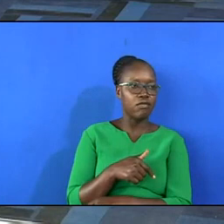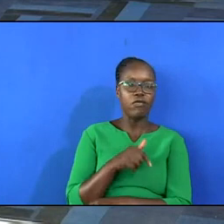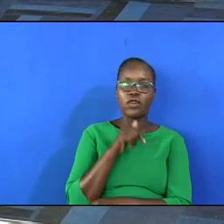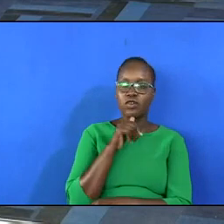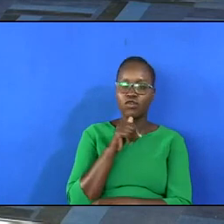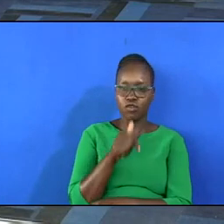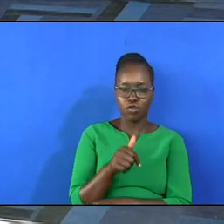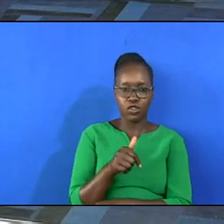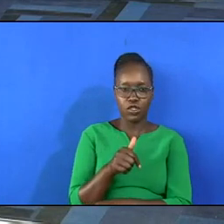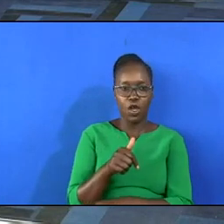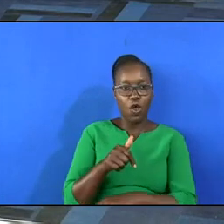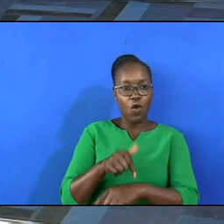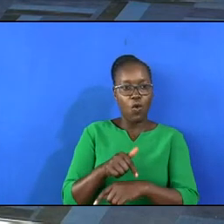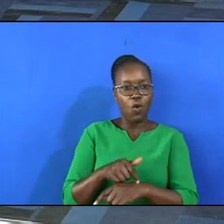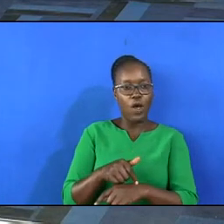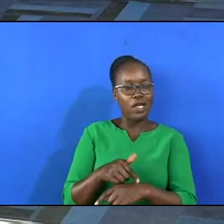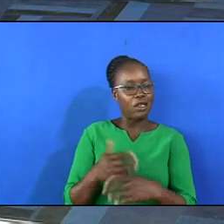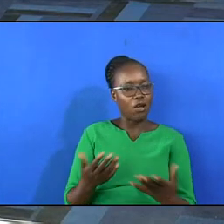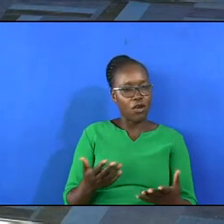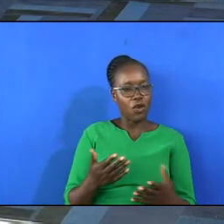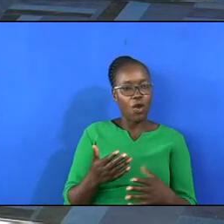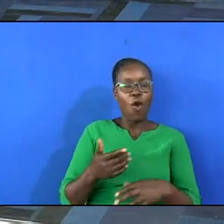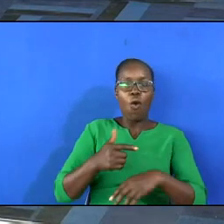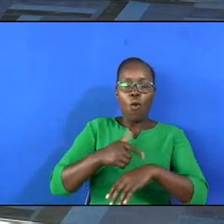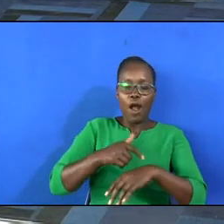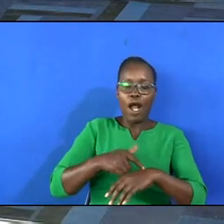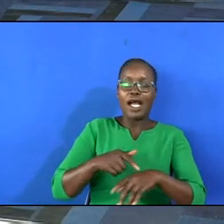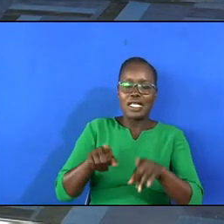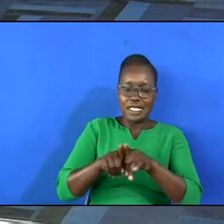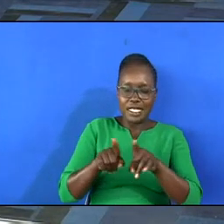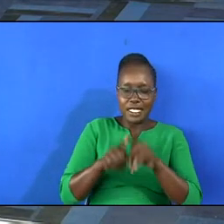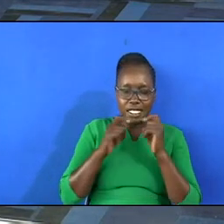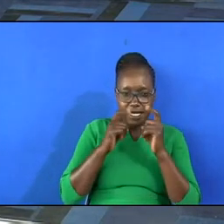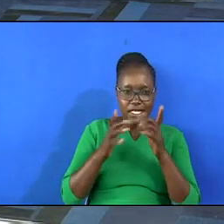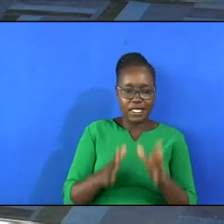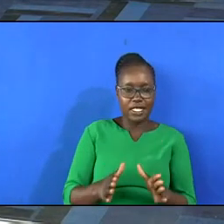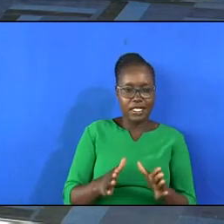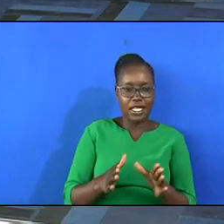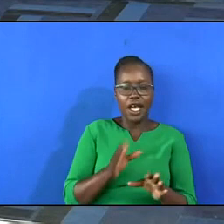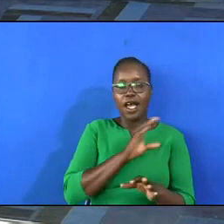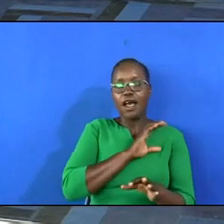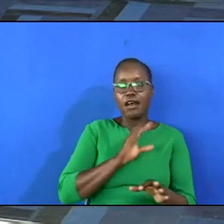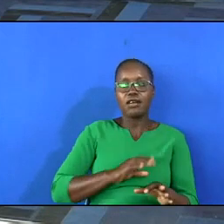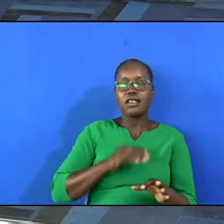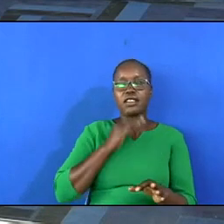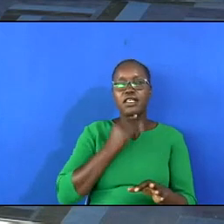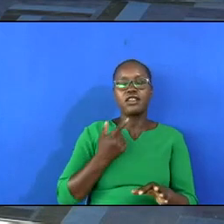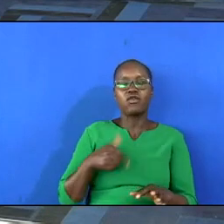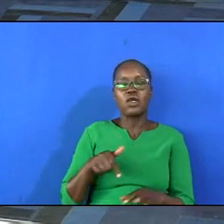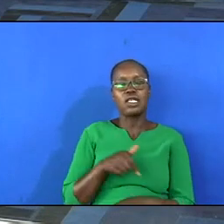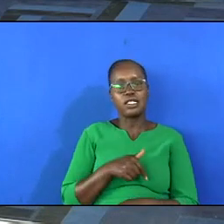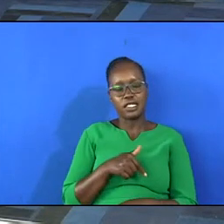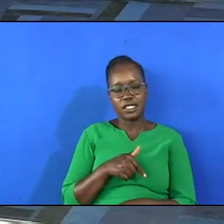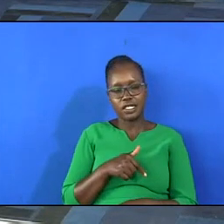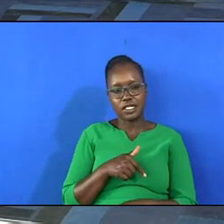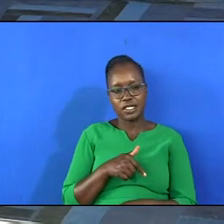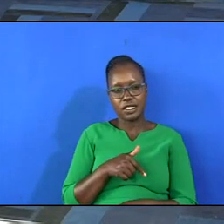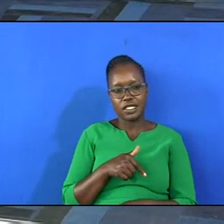Not when we were, we say while we were still sinners, Christ died for us.